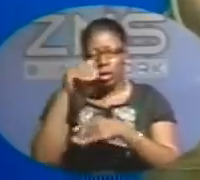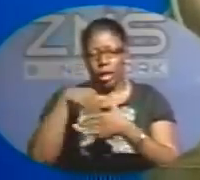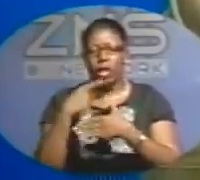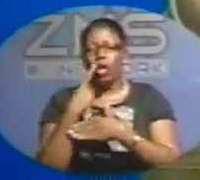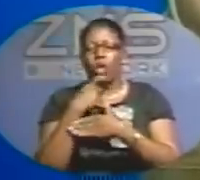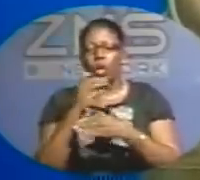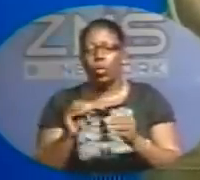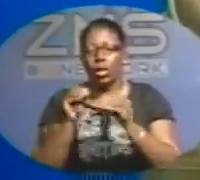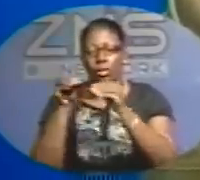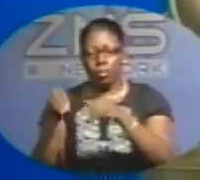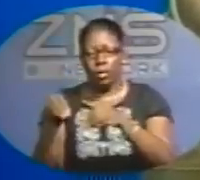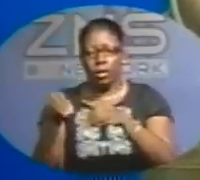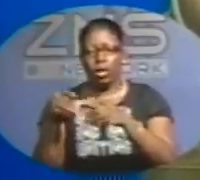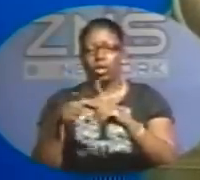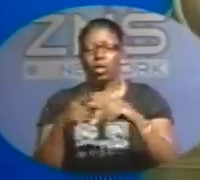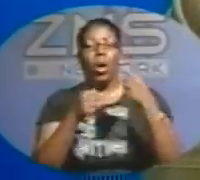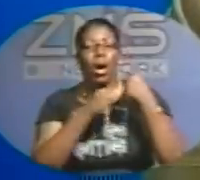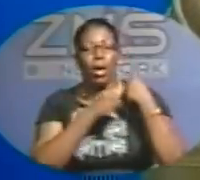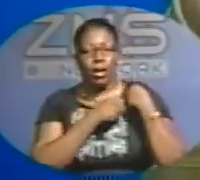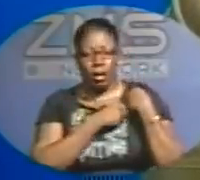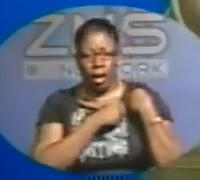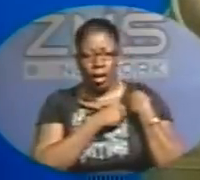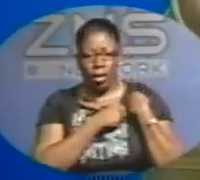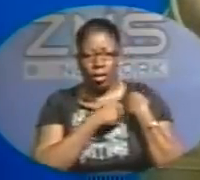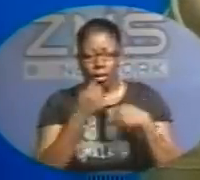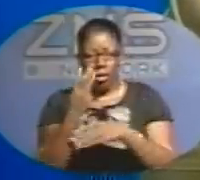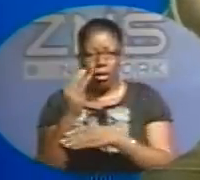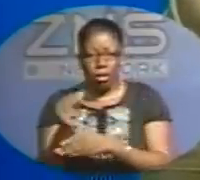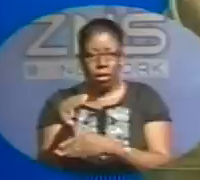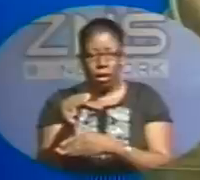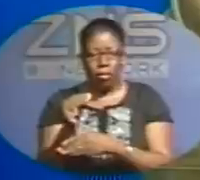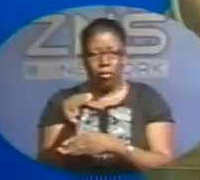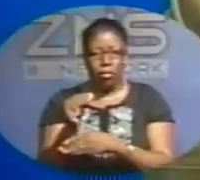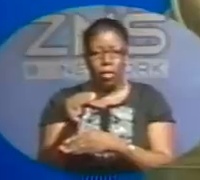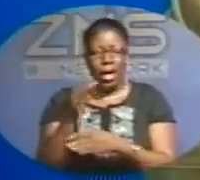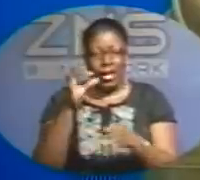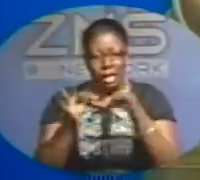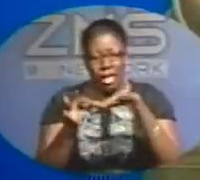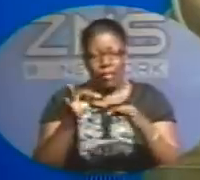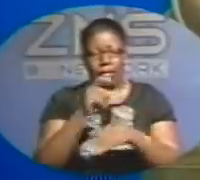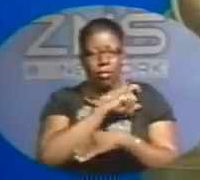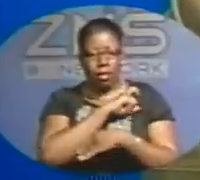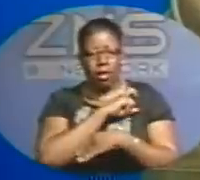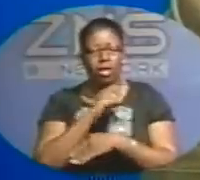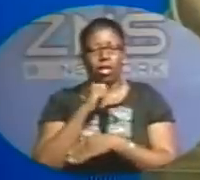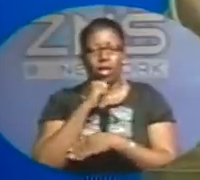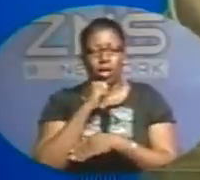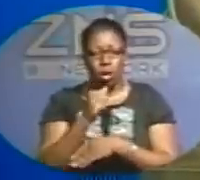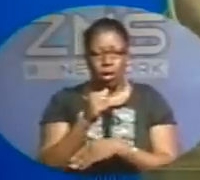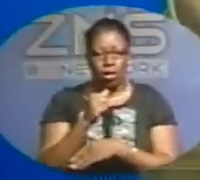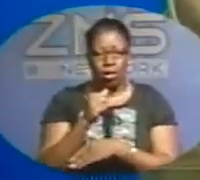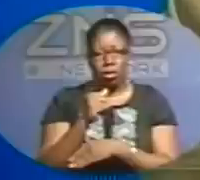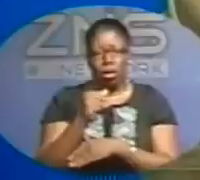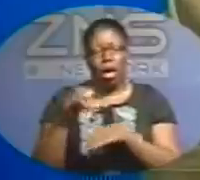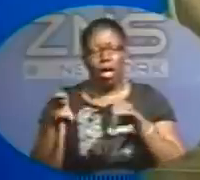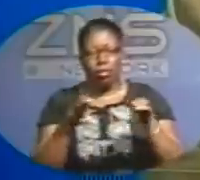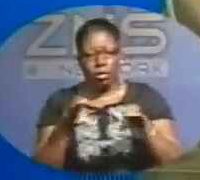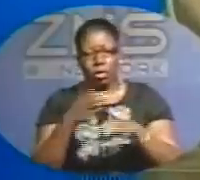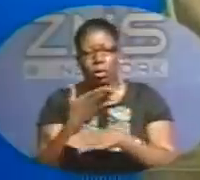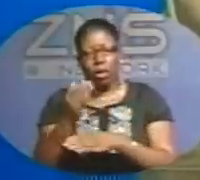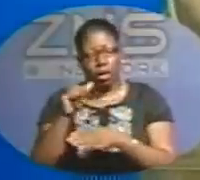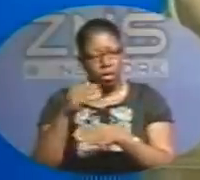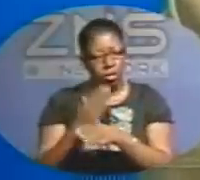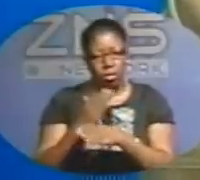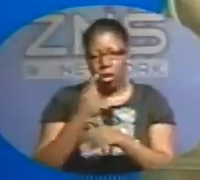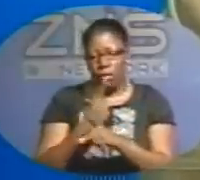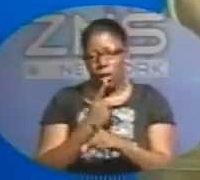we put at these facilities, we will do that. And if it is discovered that officers did not do due diligence, that is, follow proper training and